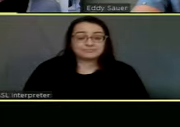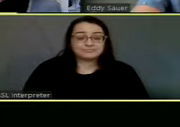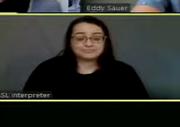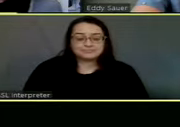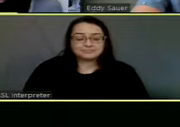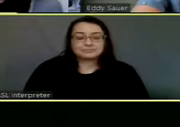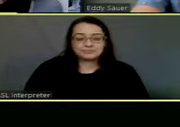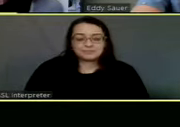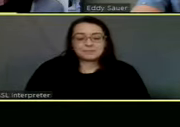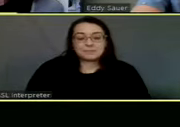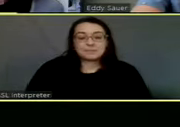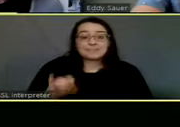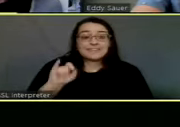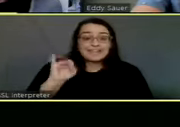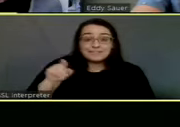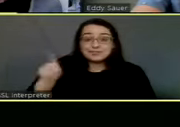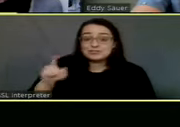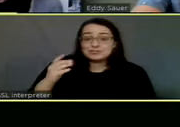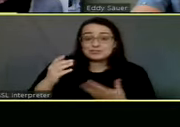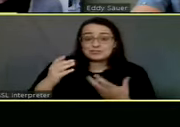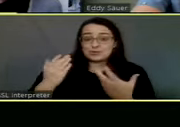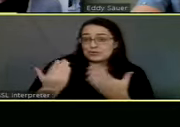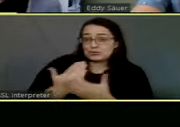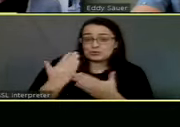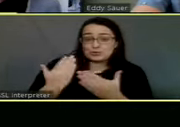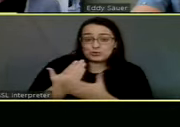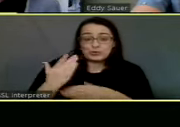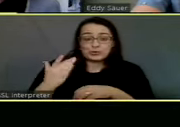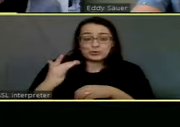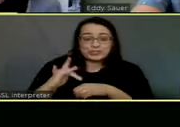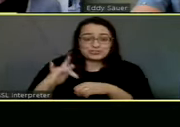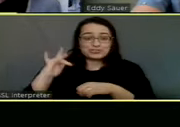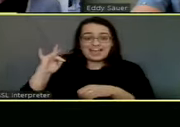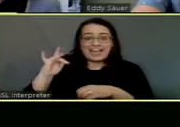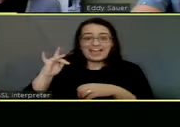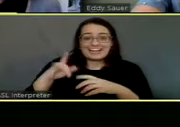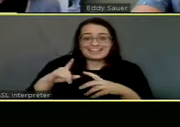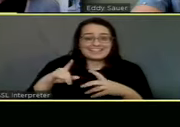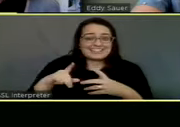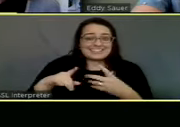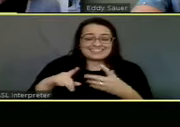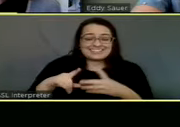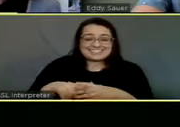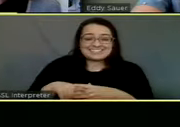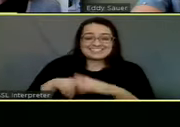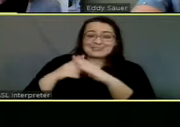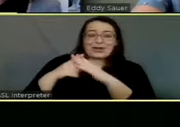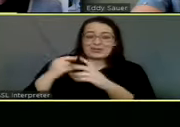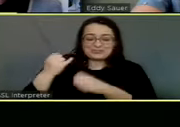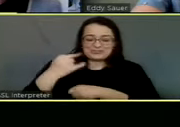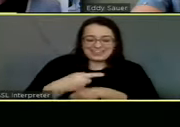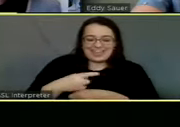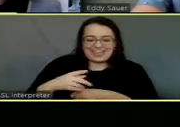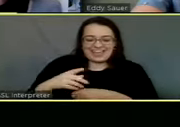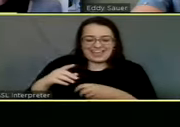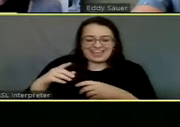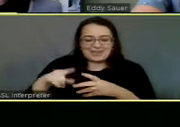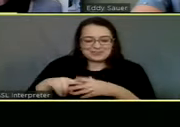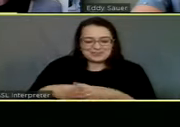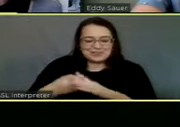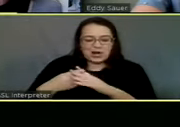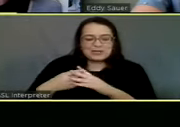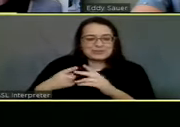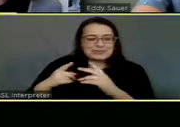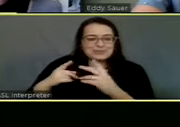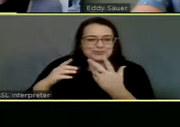Well, if she was new and shiny when she started today, I think we are beginning to break her in and I, I don't think